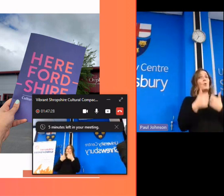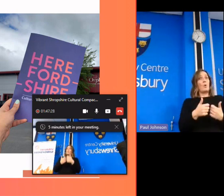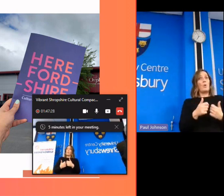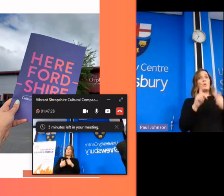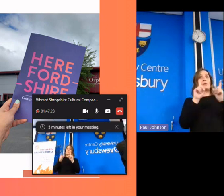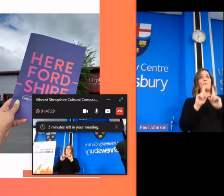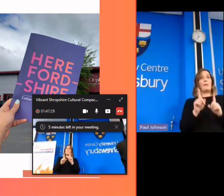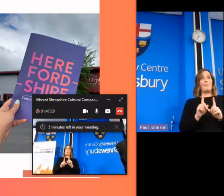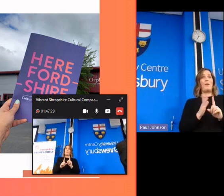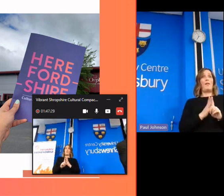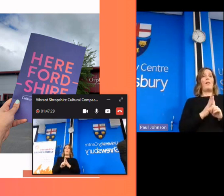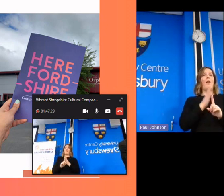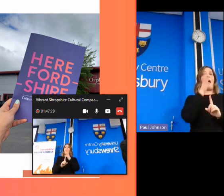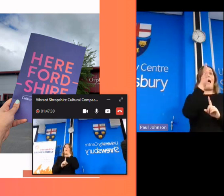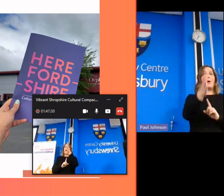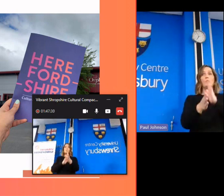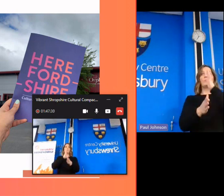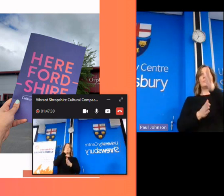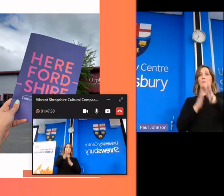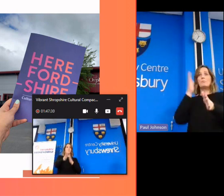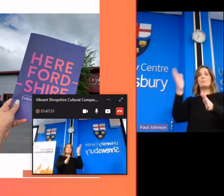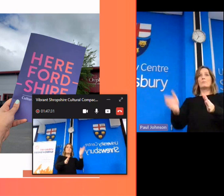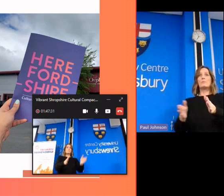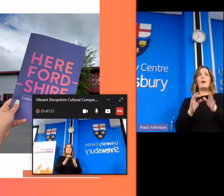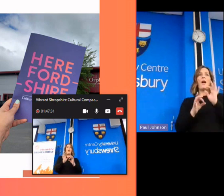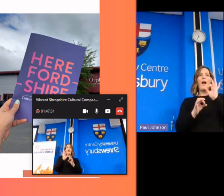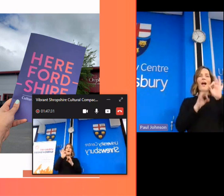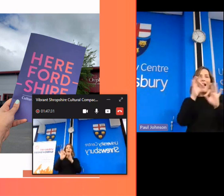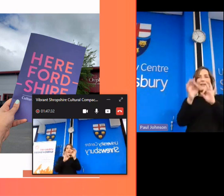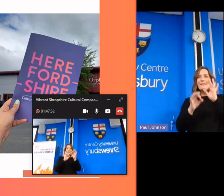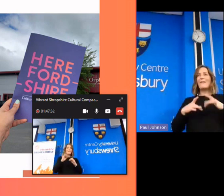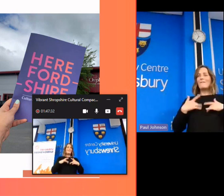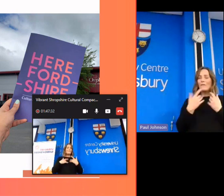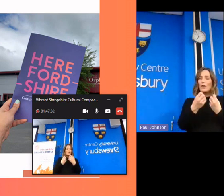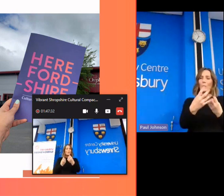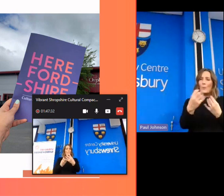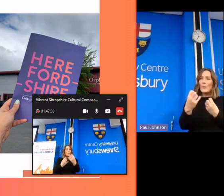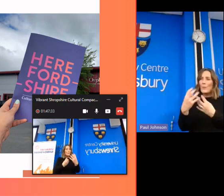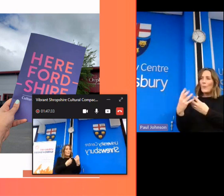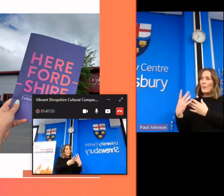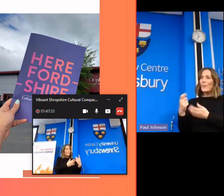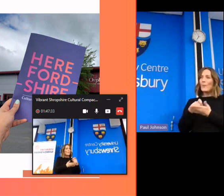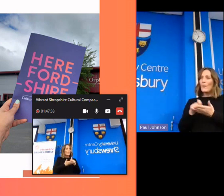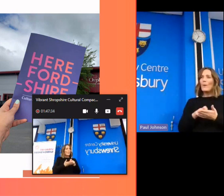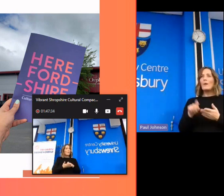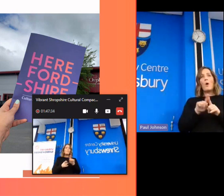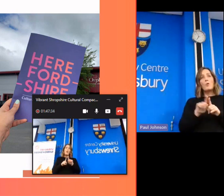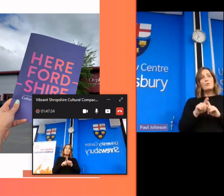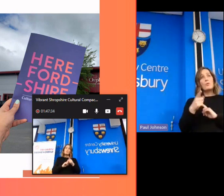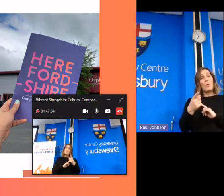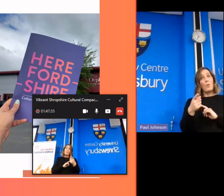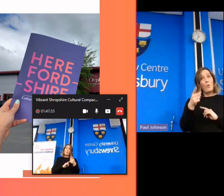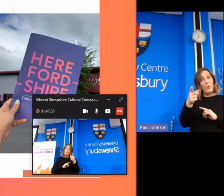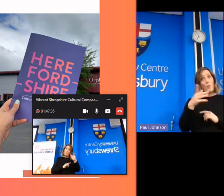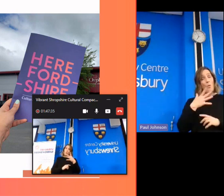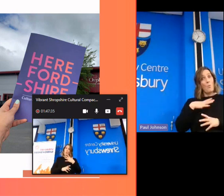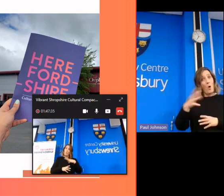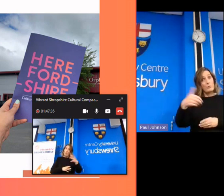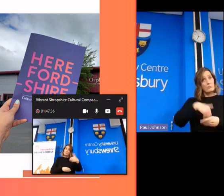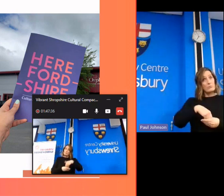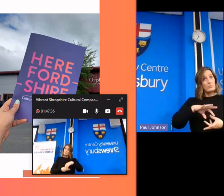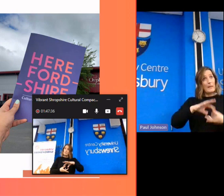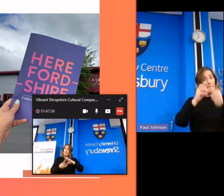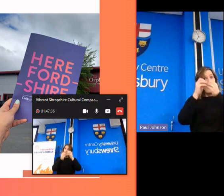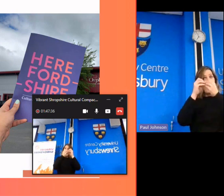people out there and not only just asking them for their views and planning it down but saying would you like to make a piece